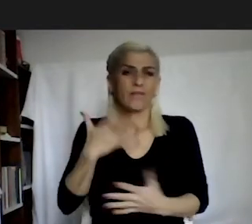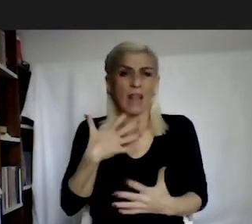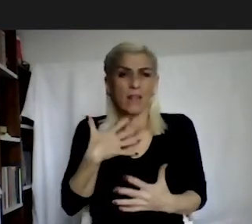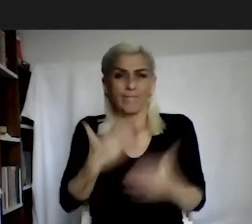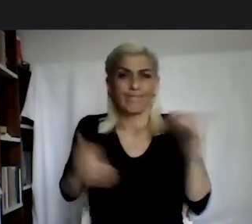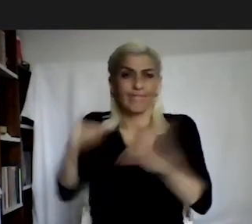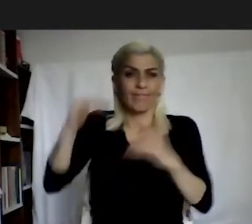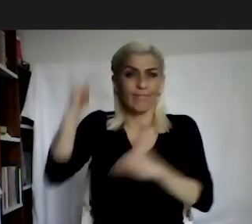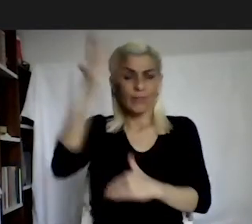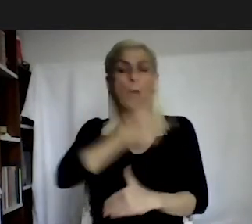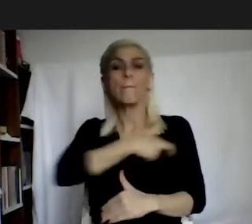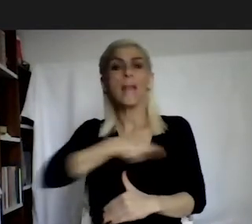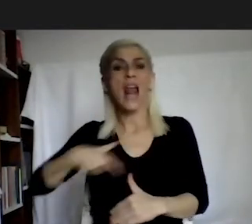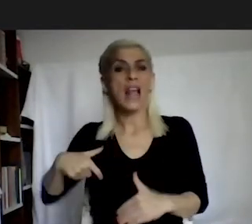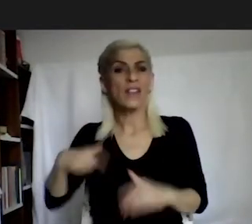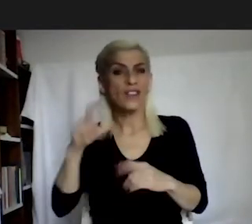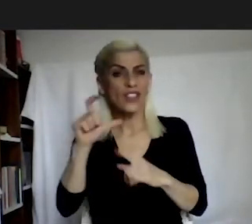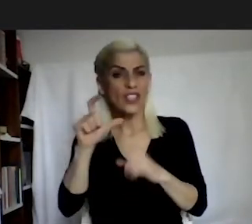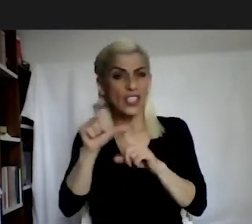extremism.